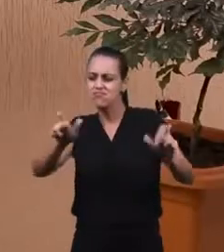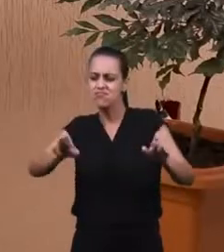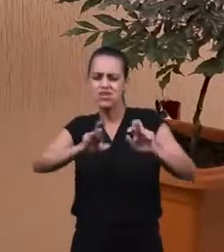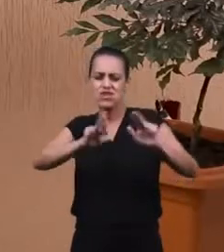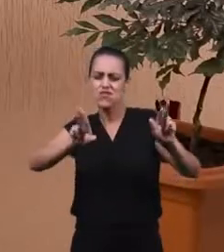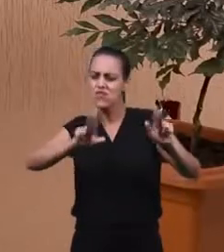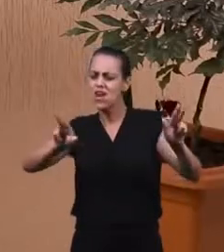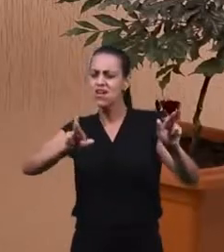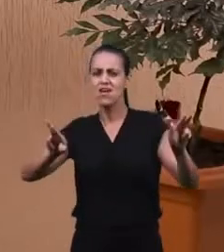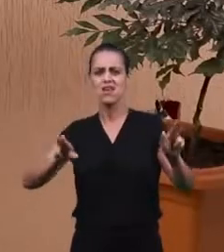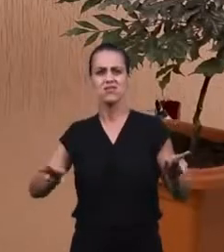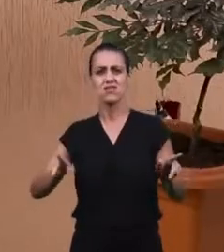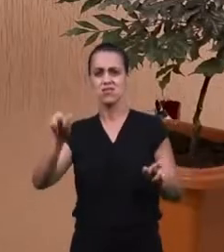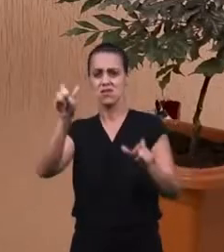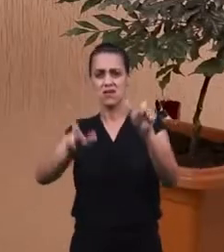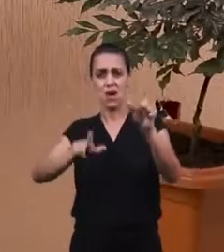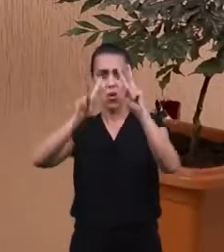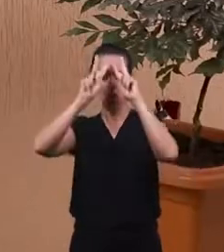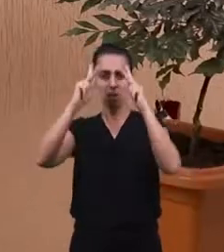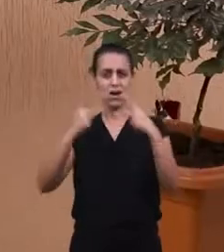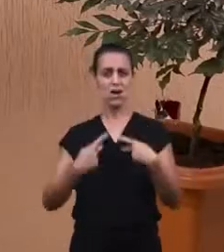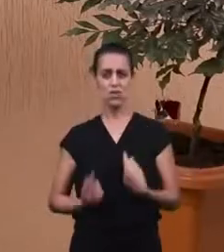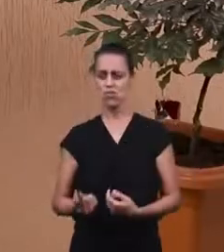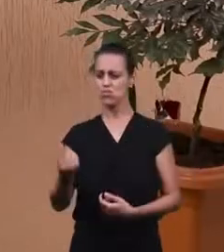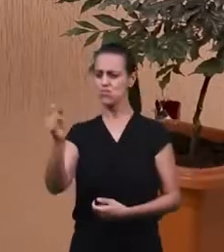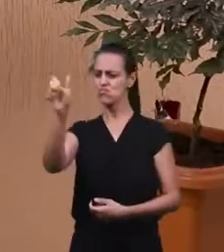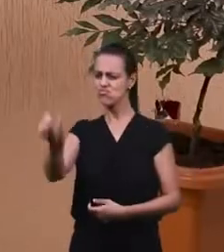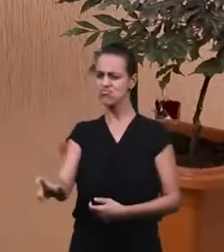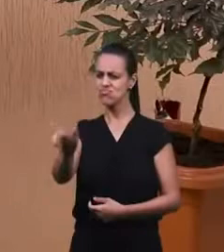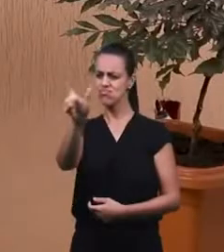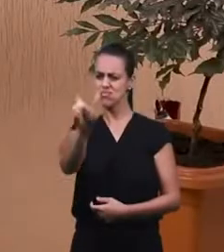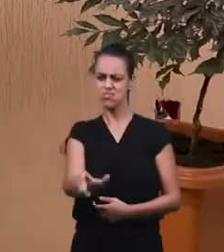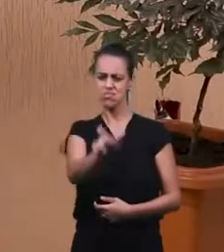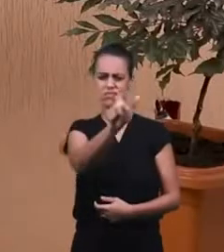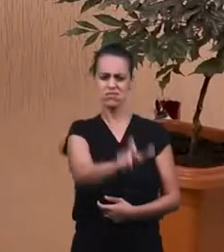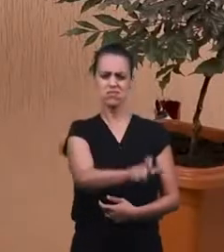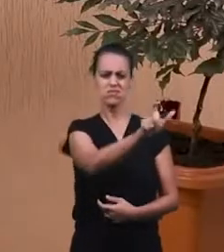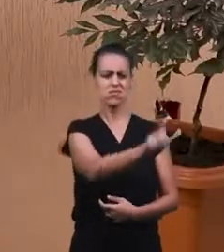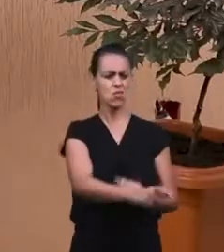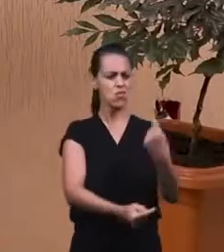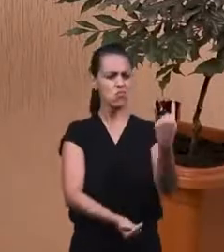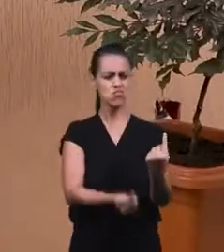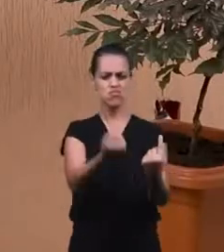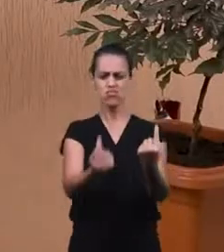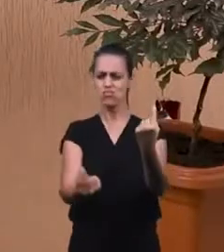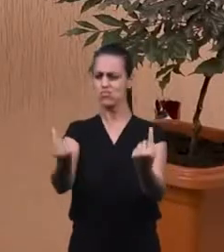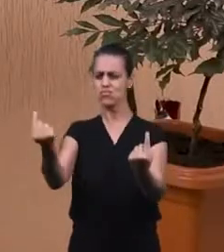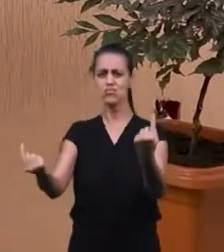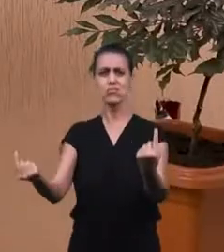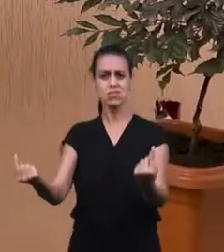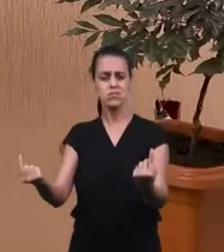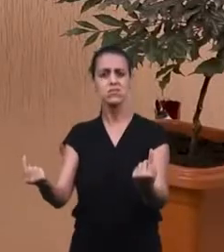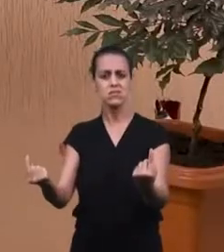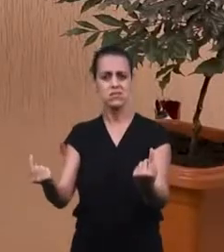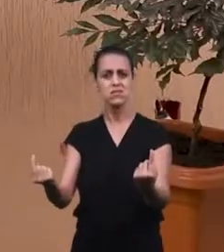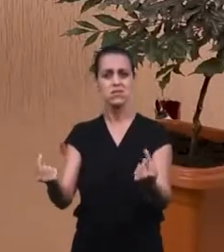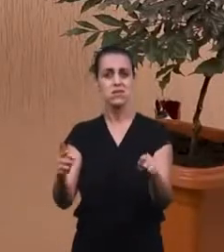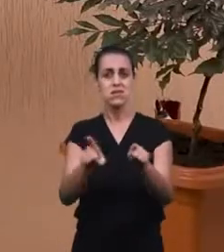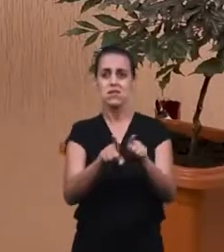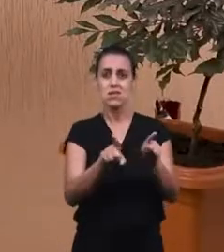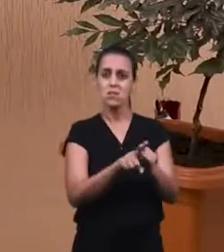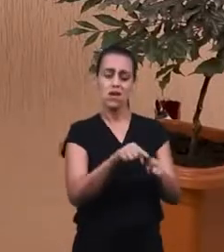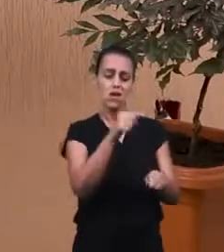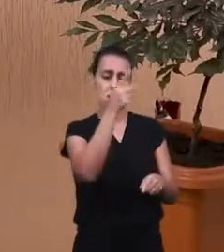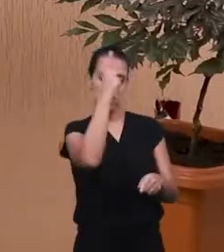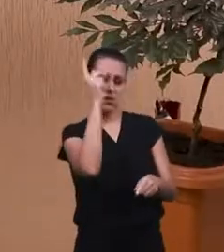Each human being. Is unique. We all have. Our singularities. And our brothers. With that. Have any degree. Of